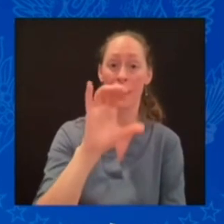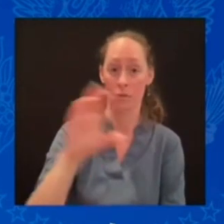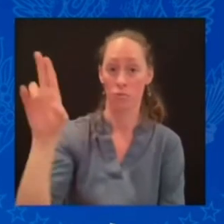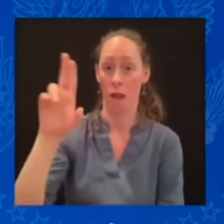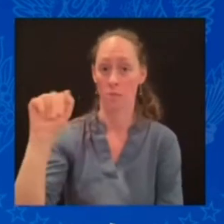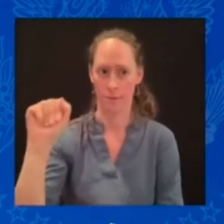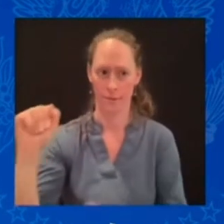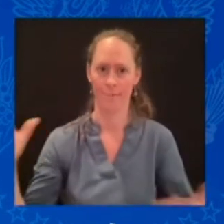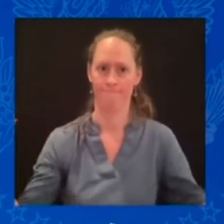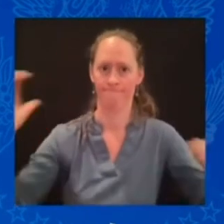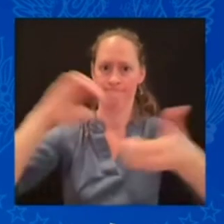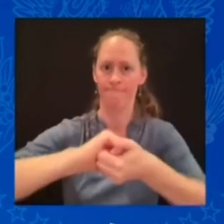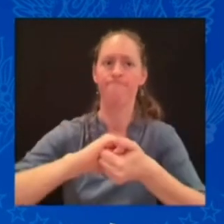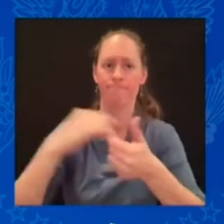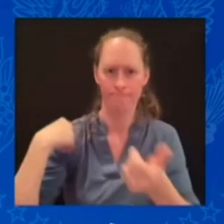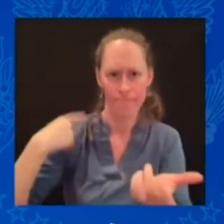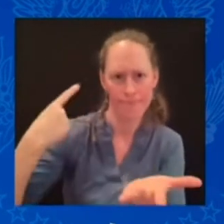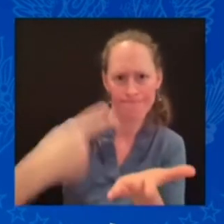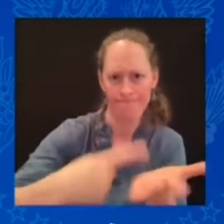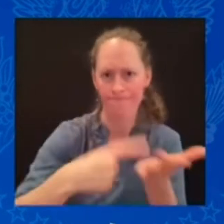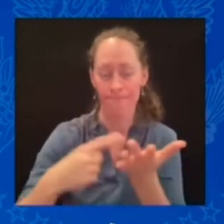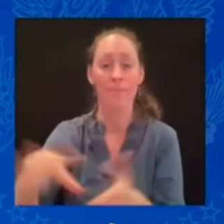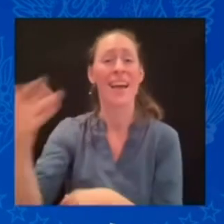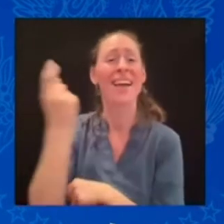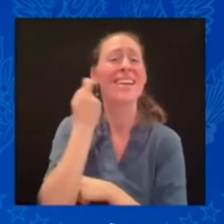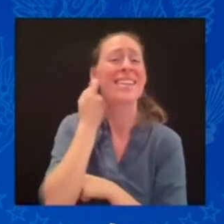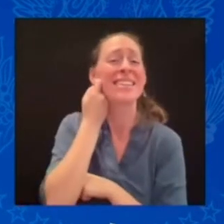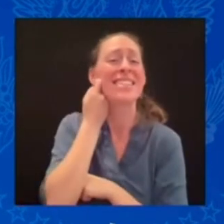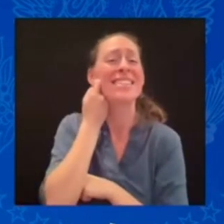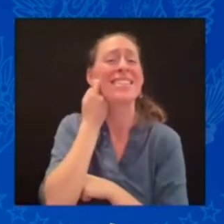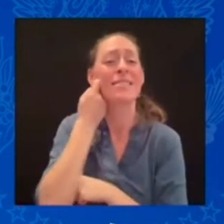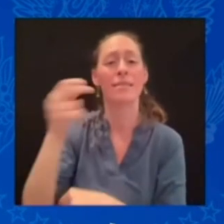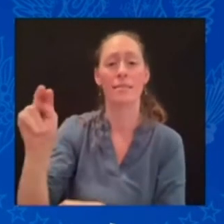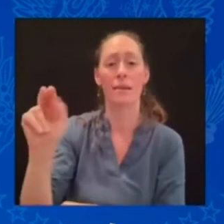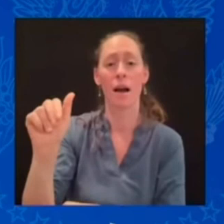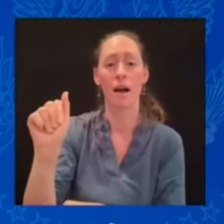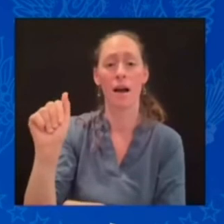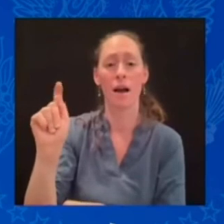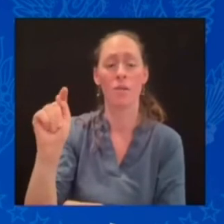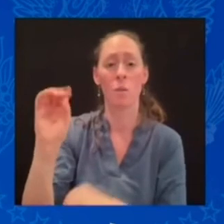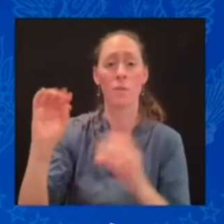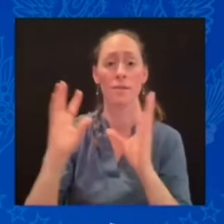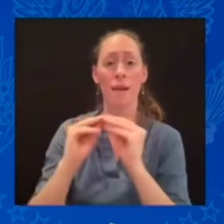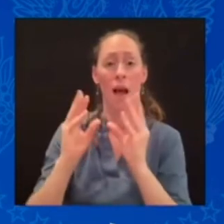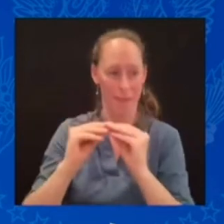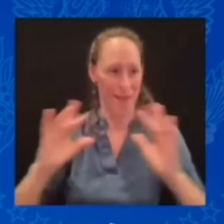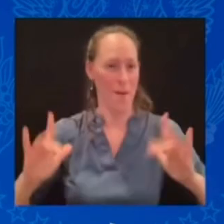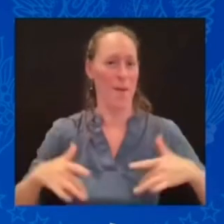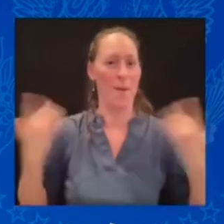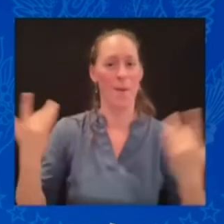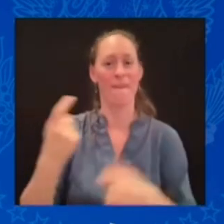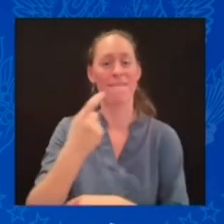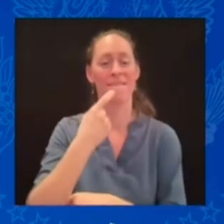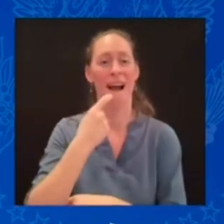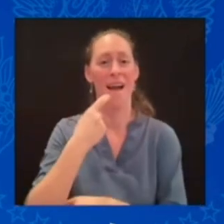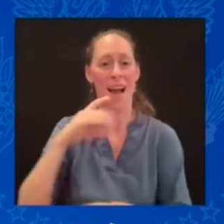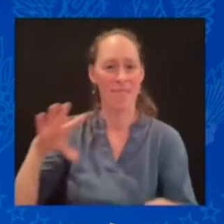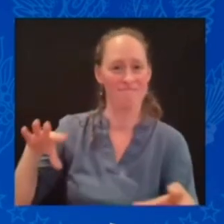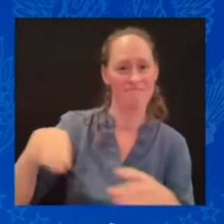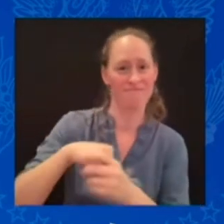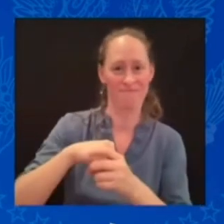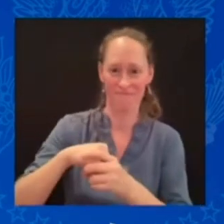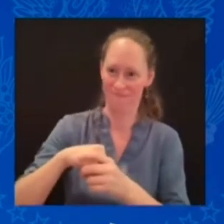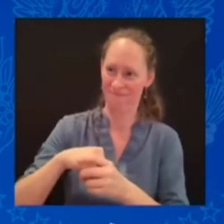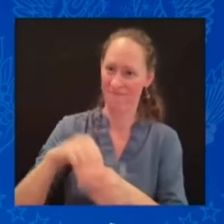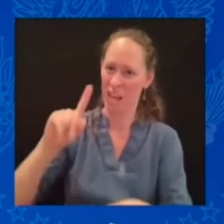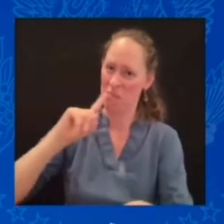as our newest ally. We've always been friends with our newest official ally member of NATO. And I